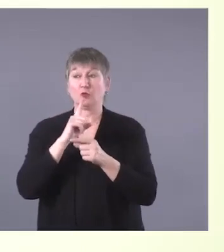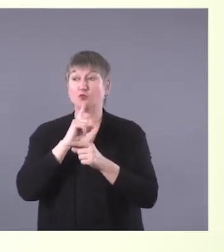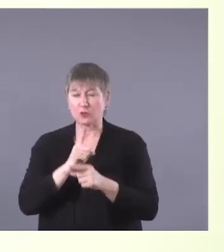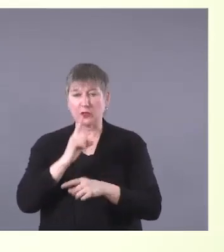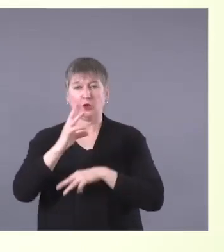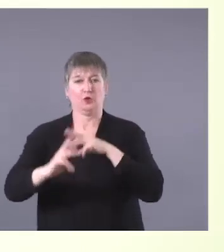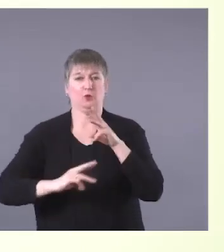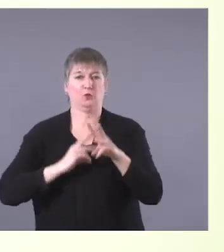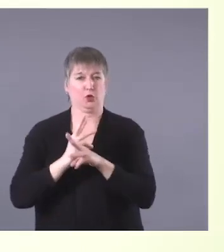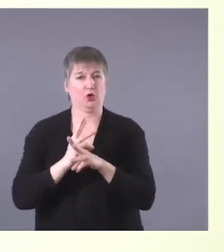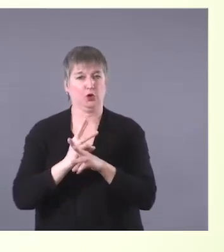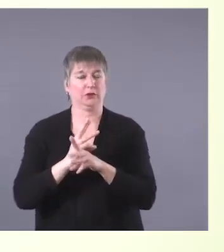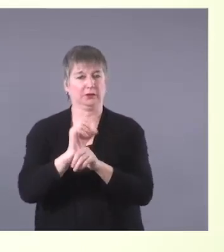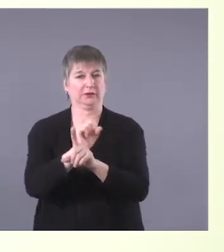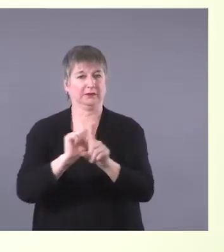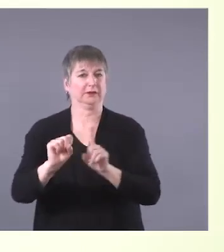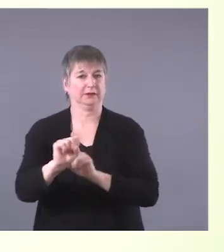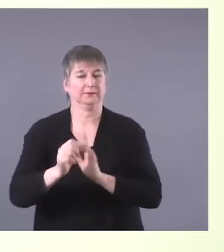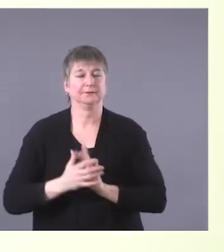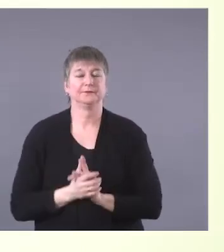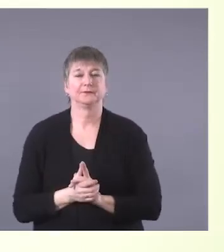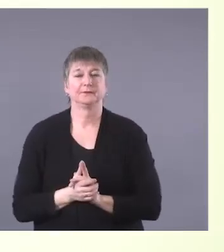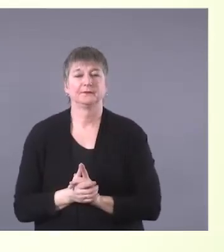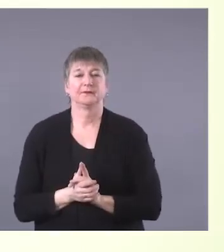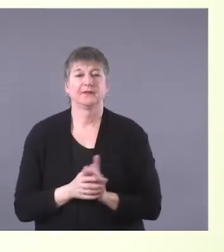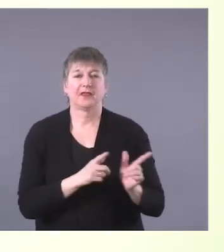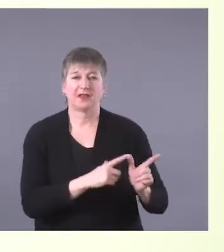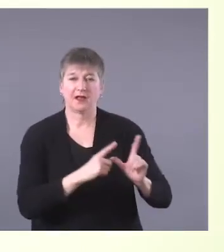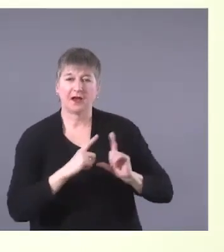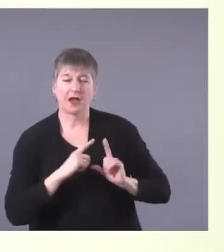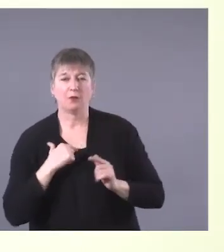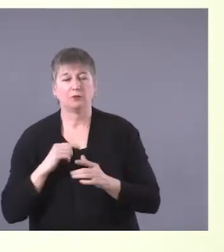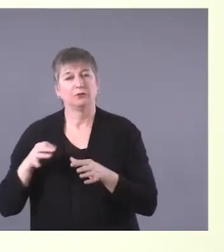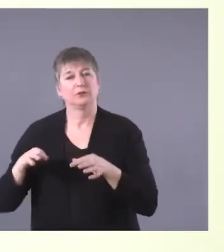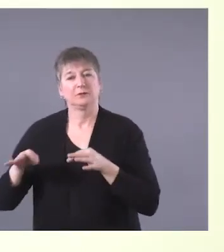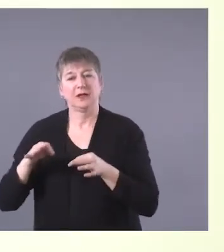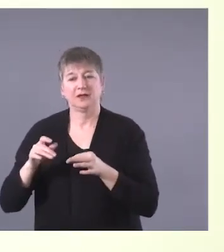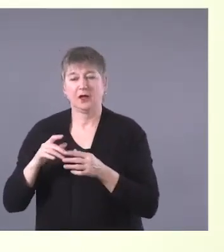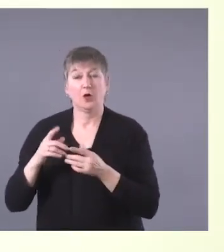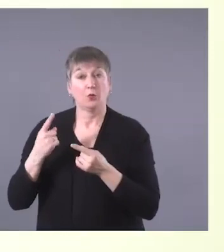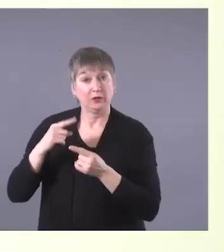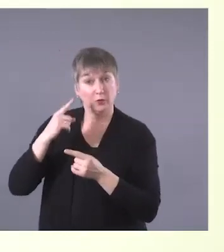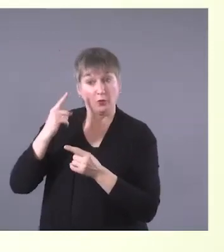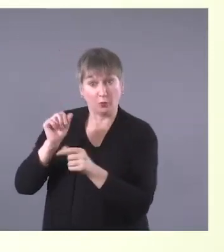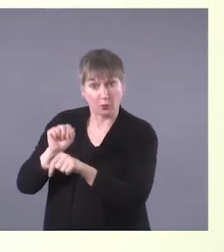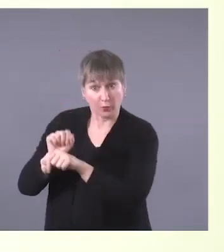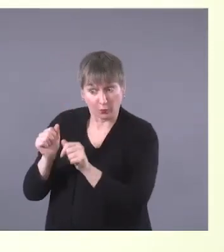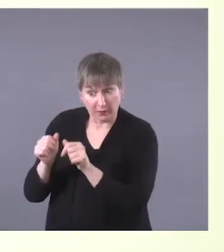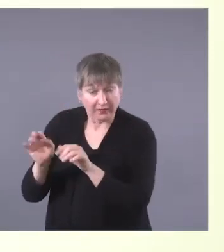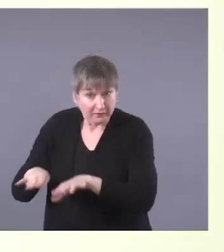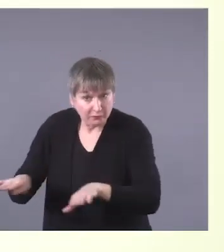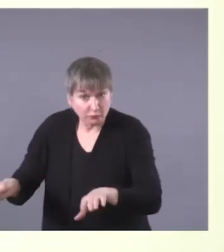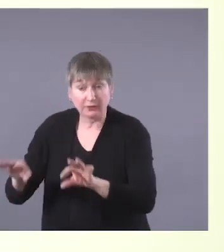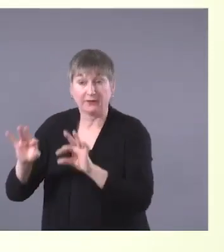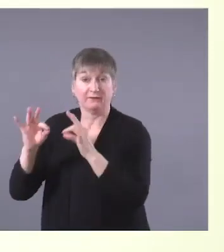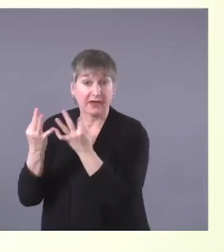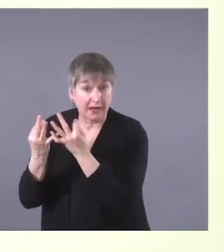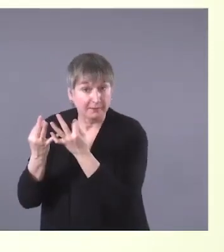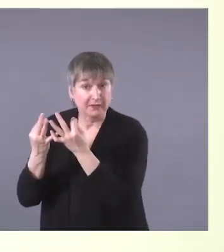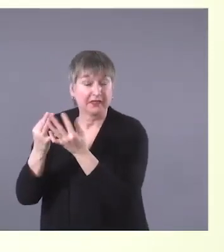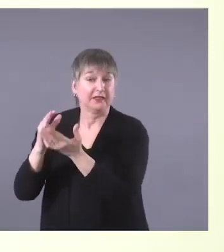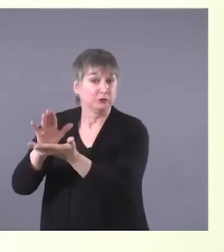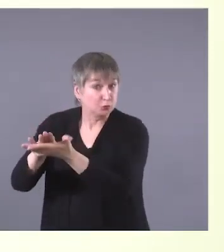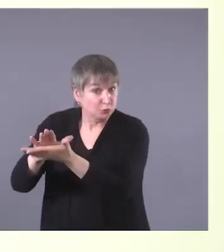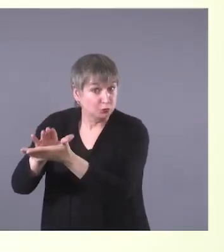And then I'm going to talk about some considerations when working with students, families and schools and First Nations communities. While I'm sure